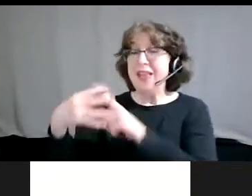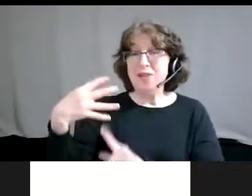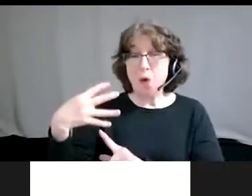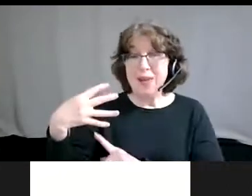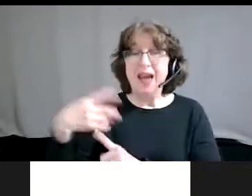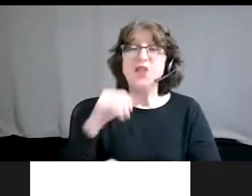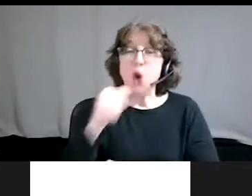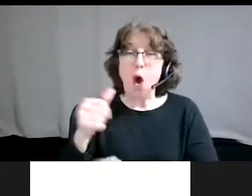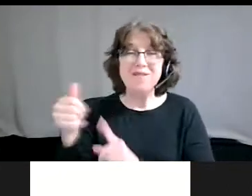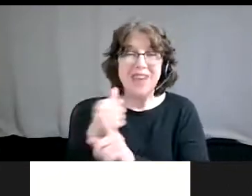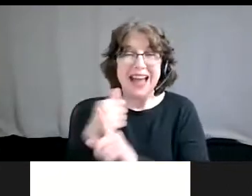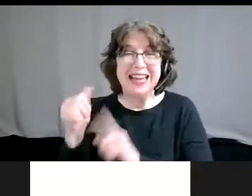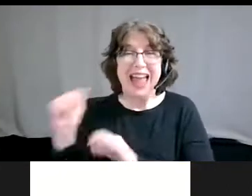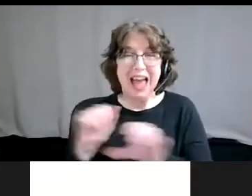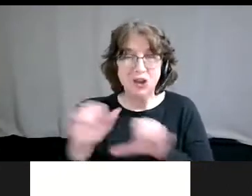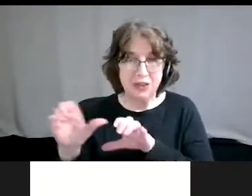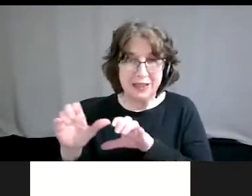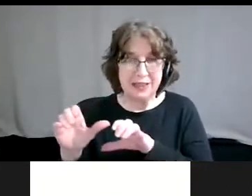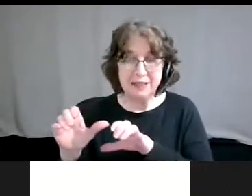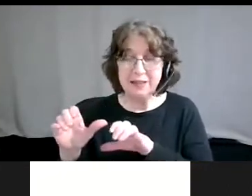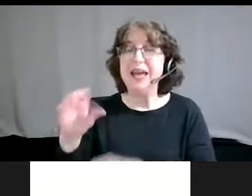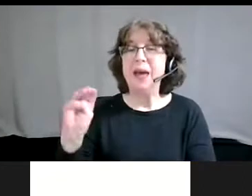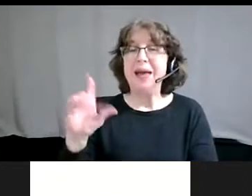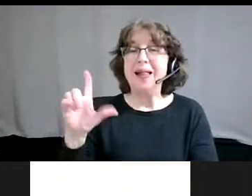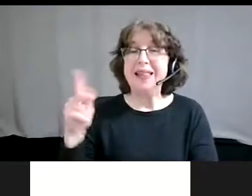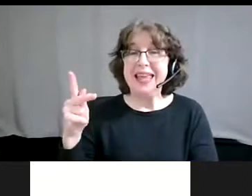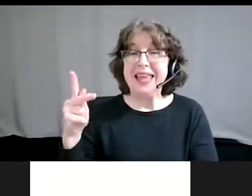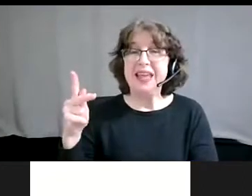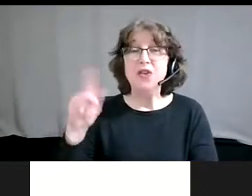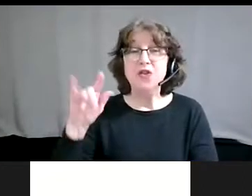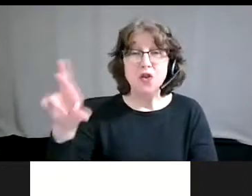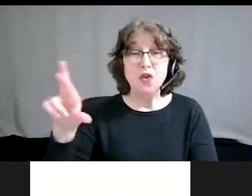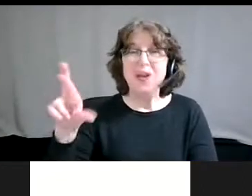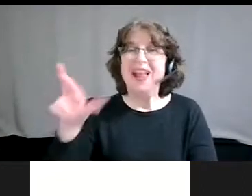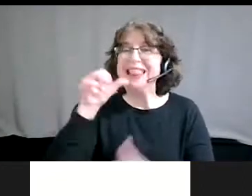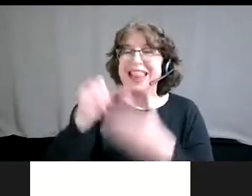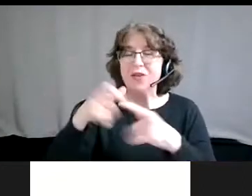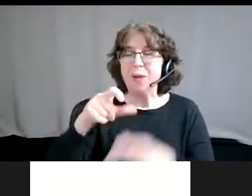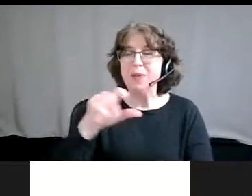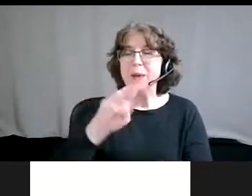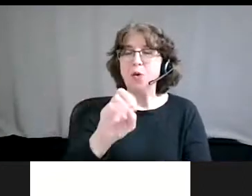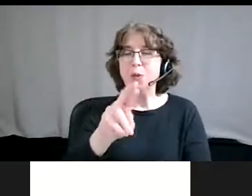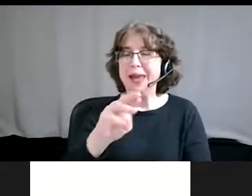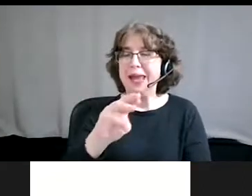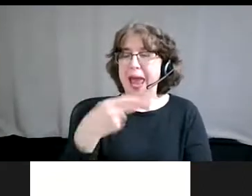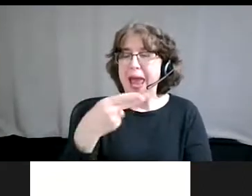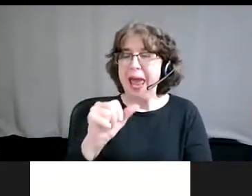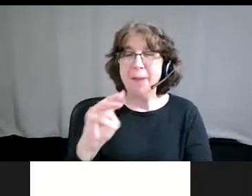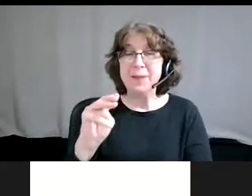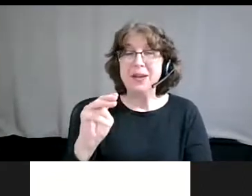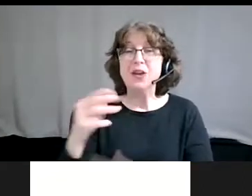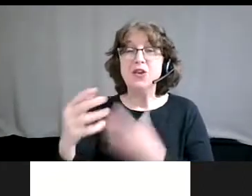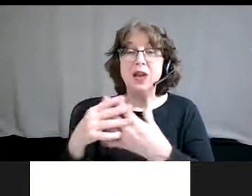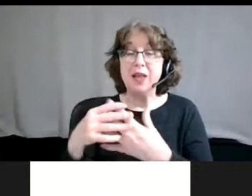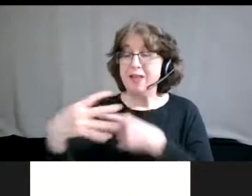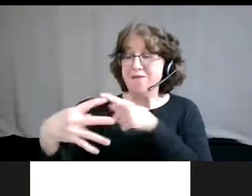as laid out in Martin Luther King Jr.'s letter to the Birmingham jail, where he said the four steps of nonviolent